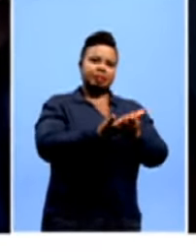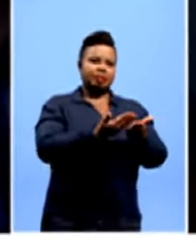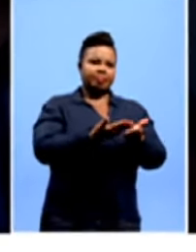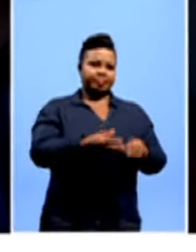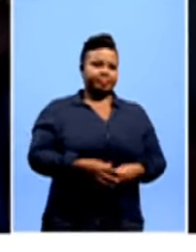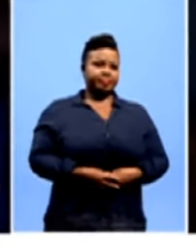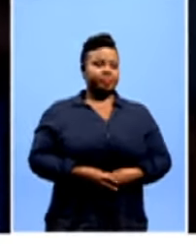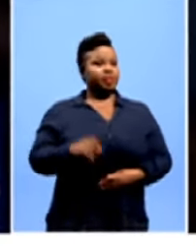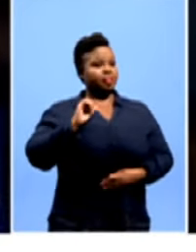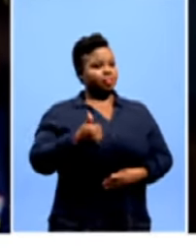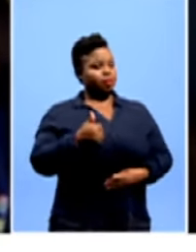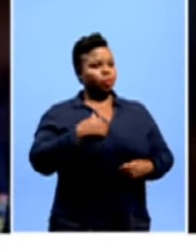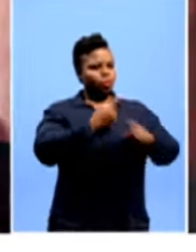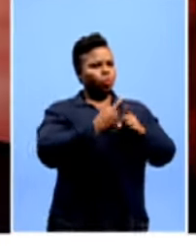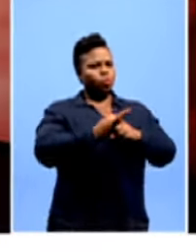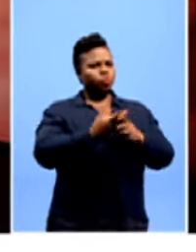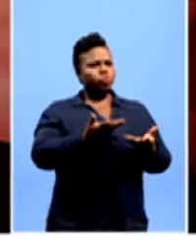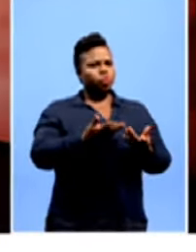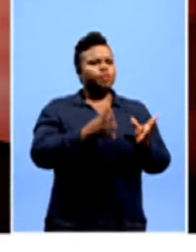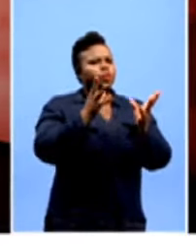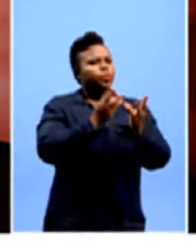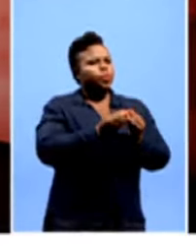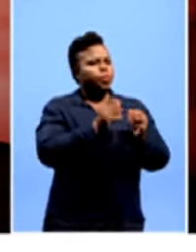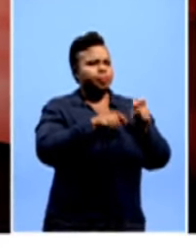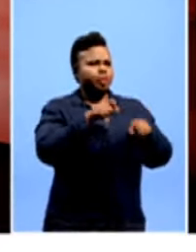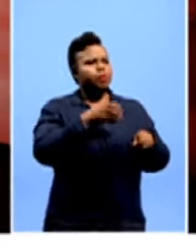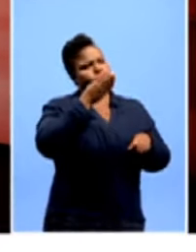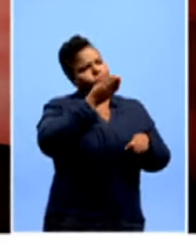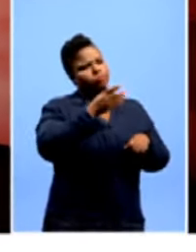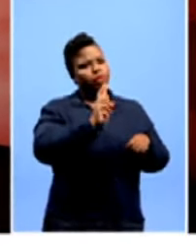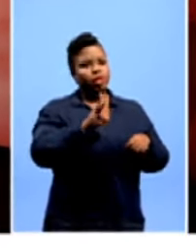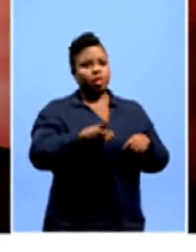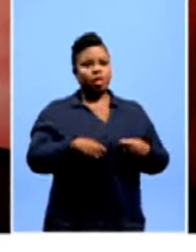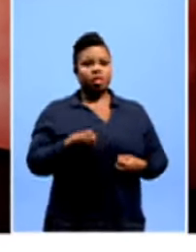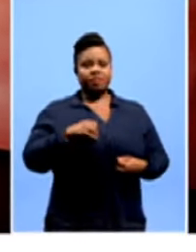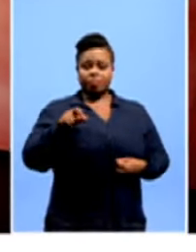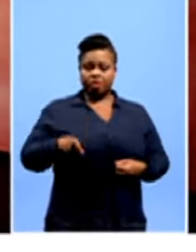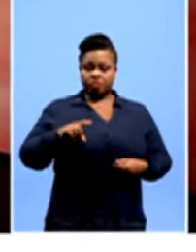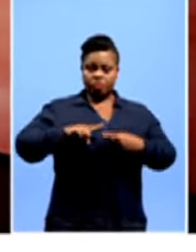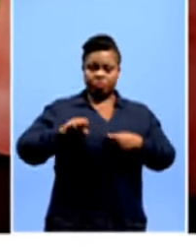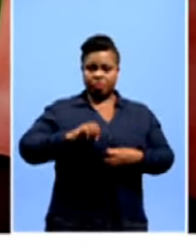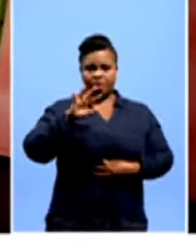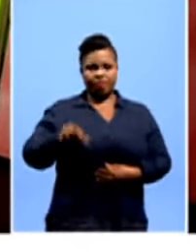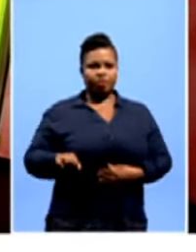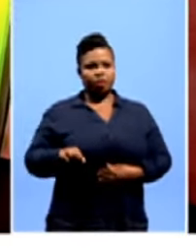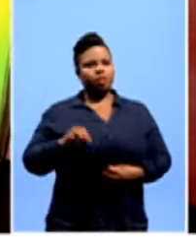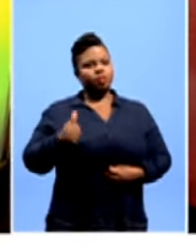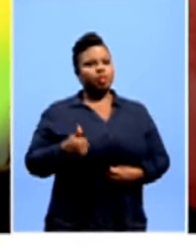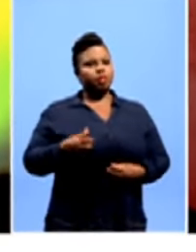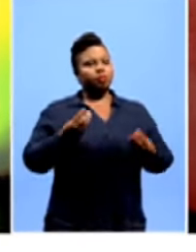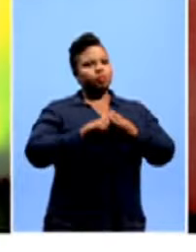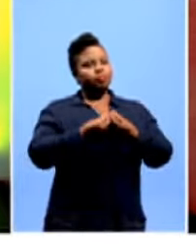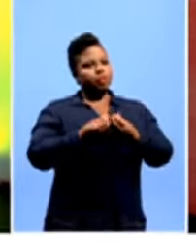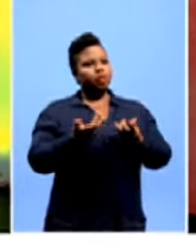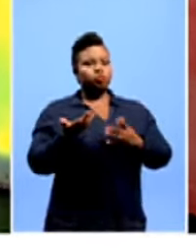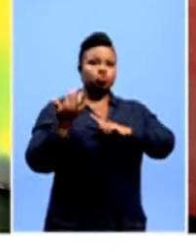exposed. There, the numbers are not so big and also bringing in South Africa and immediately is sort of an aura